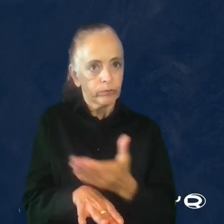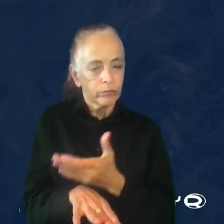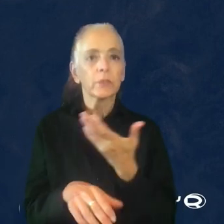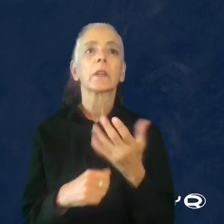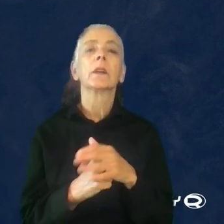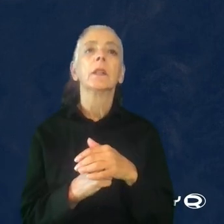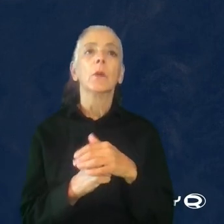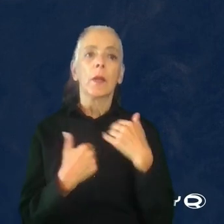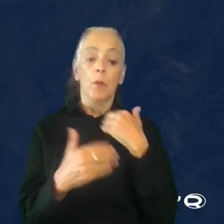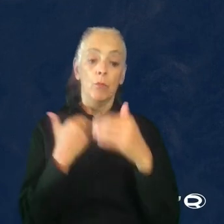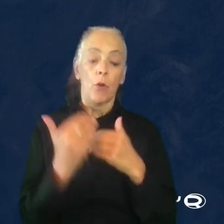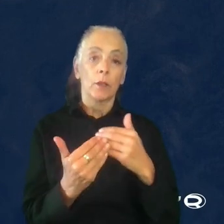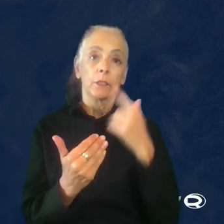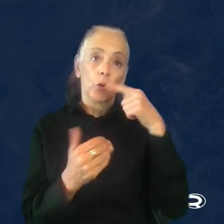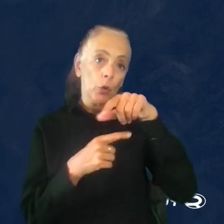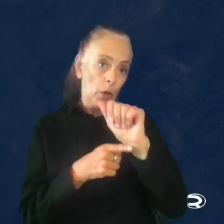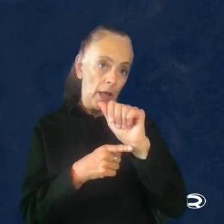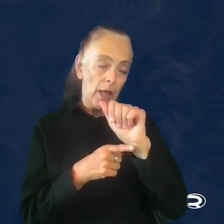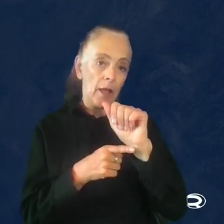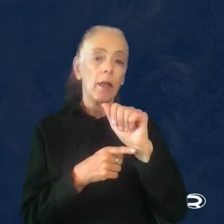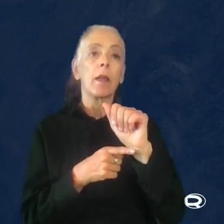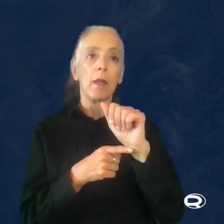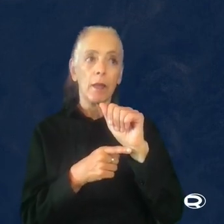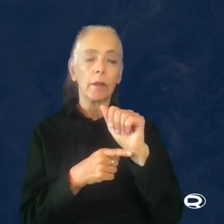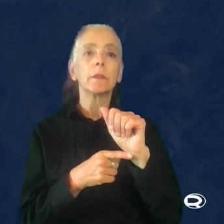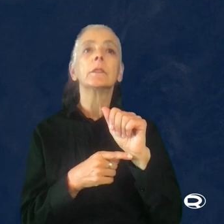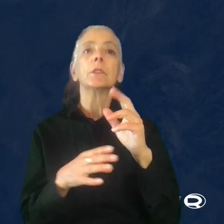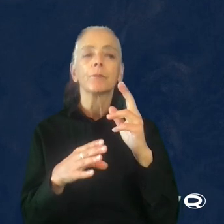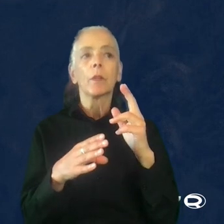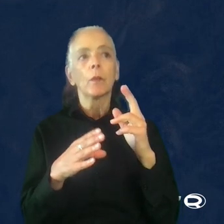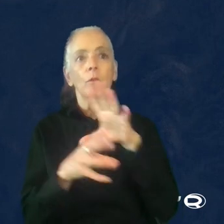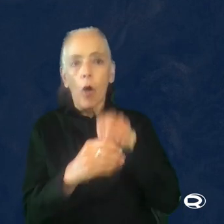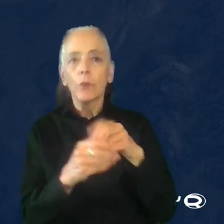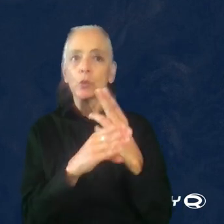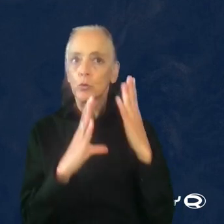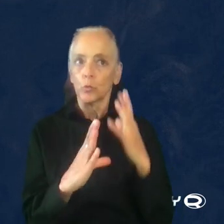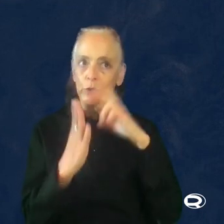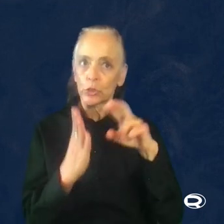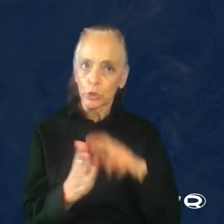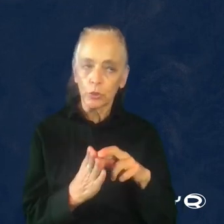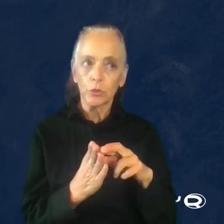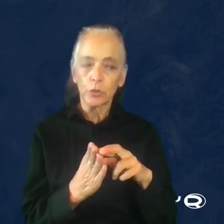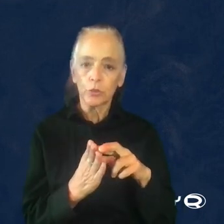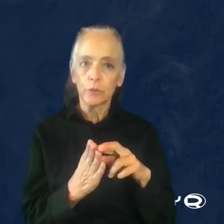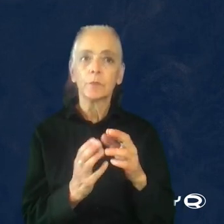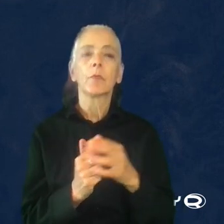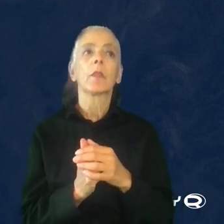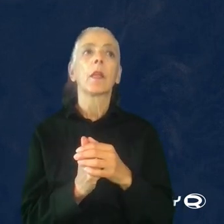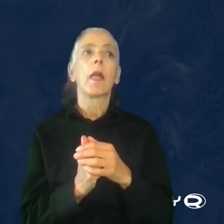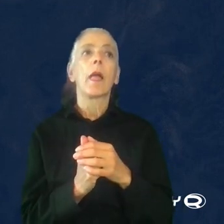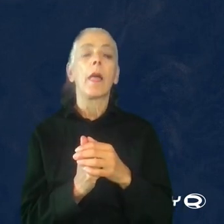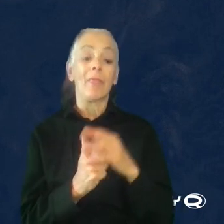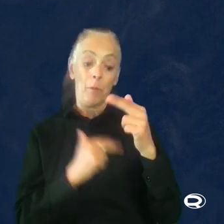is a process on QA's side that takes user research into account. And the builds